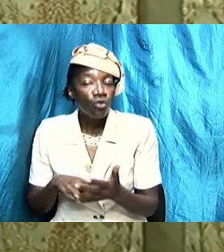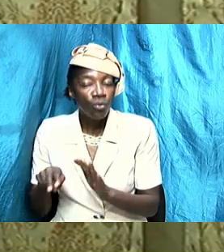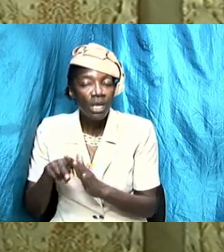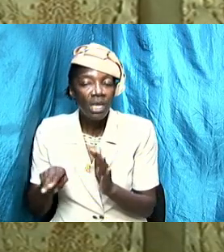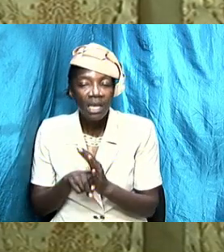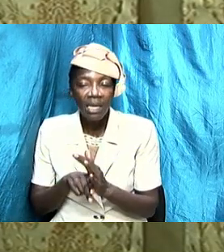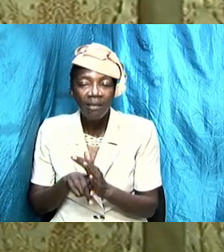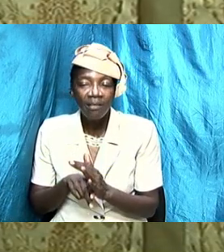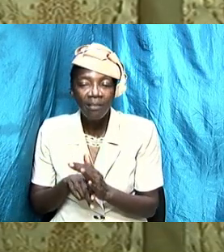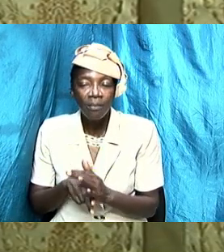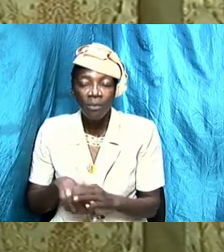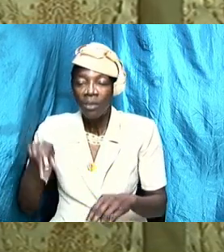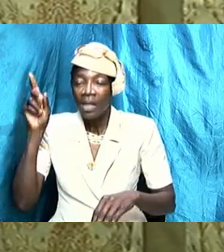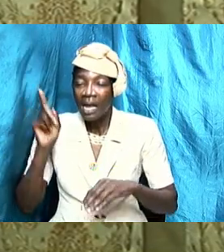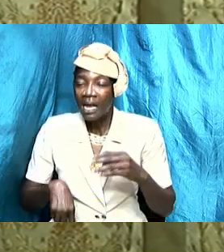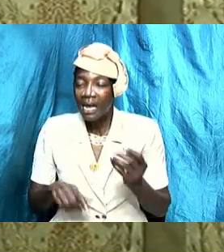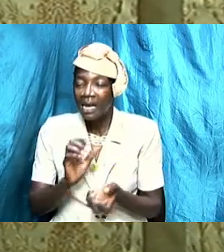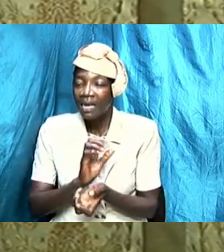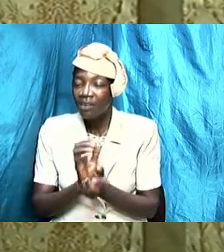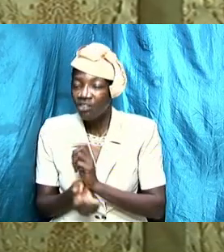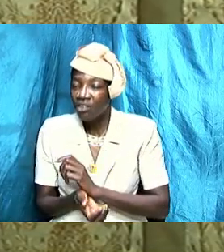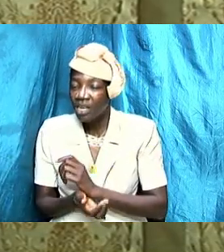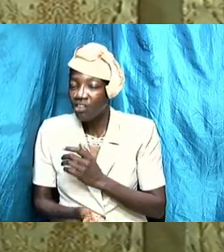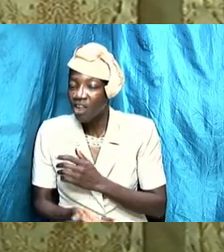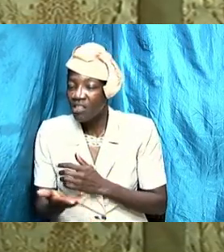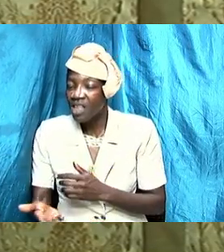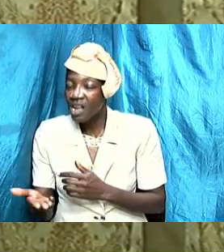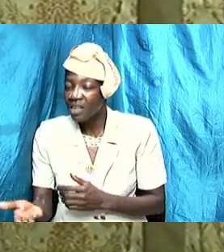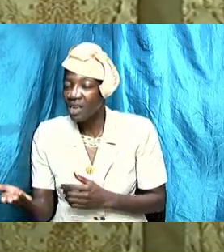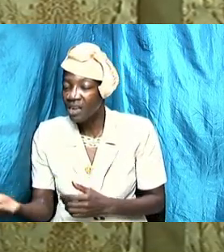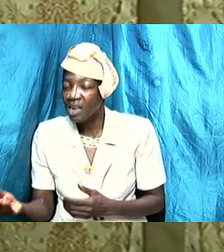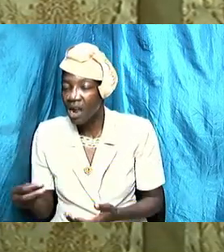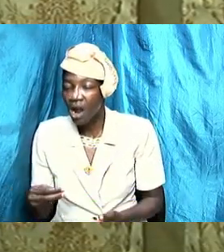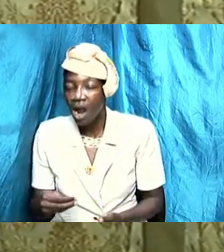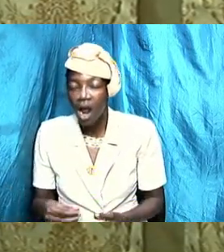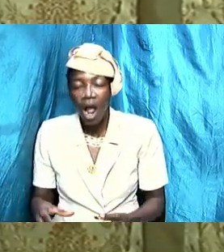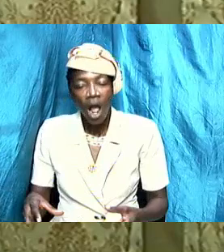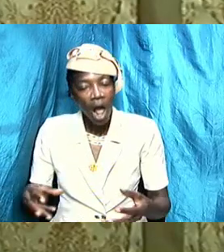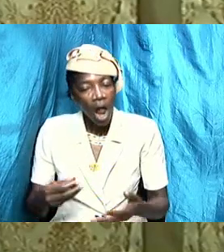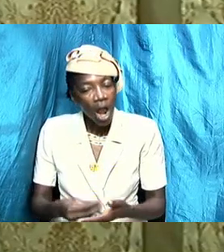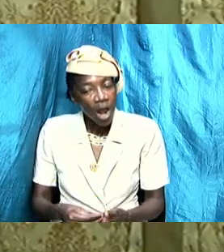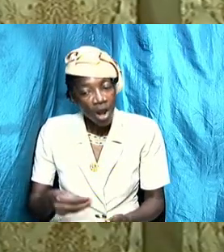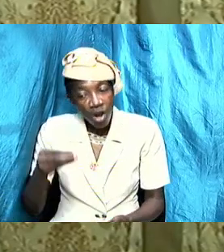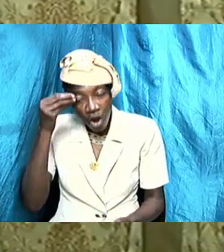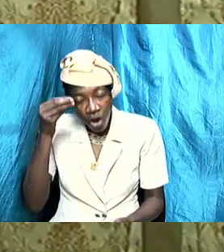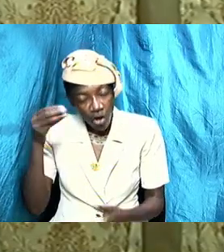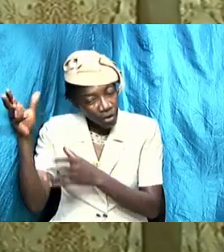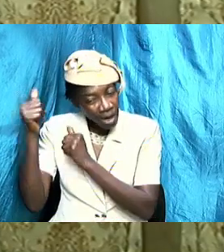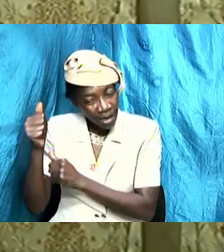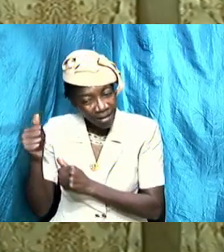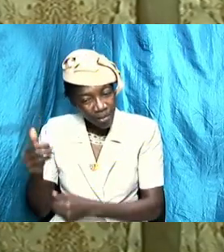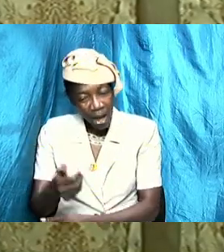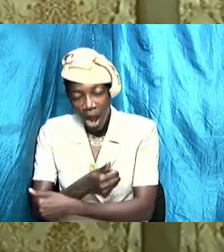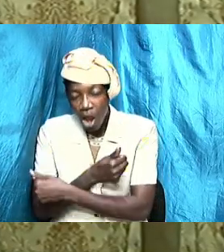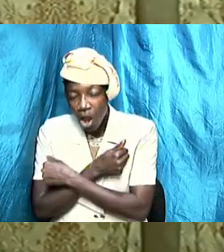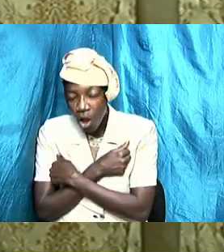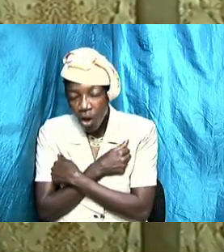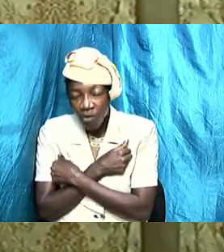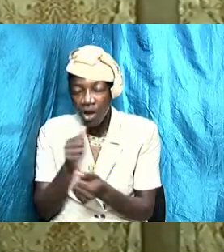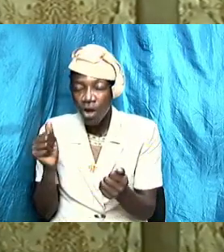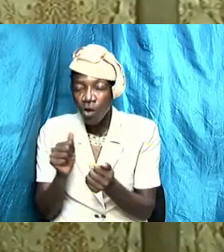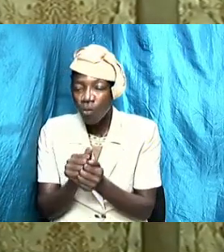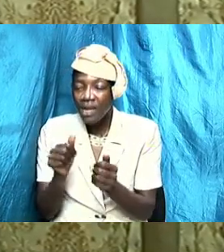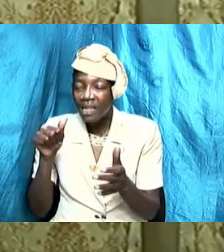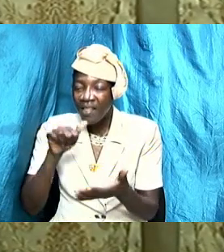unable to be changed around and it's just dear dear dear learn to accept them and love her even with that weakness